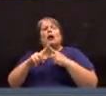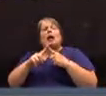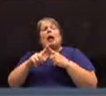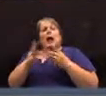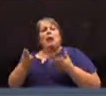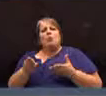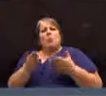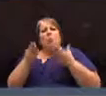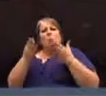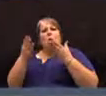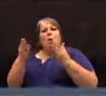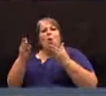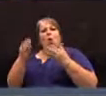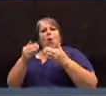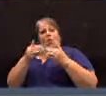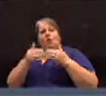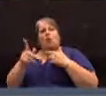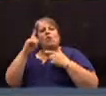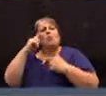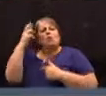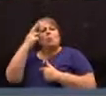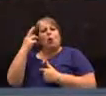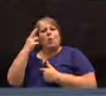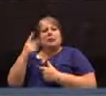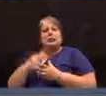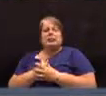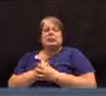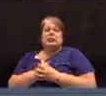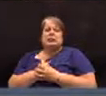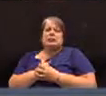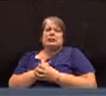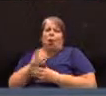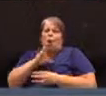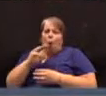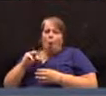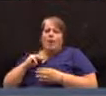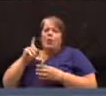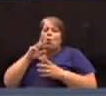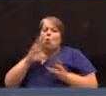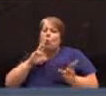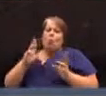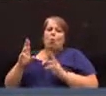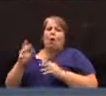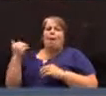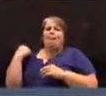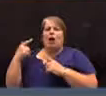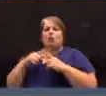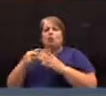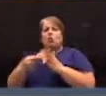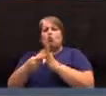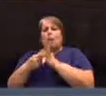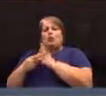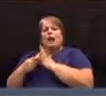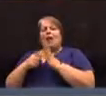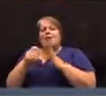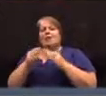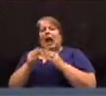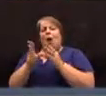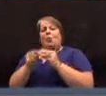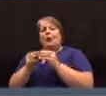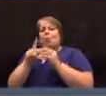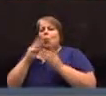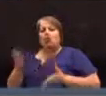in furtherance of its purpose. The committee shall report back to representative Town Meeting with its